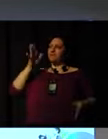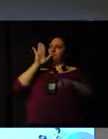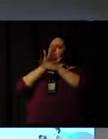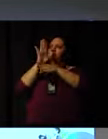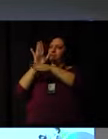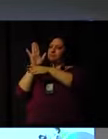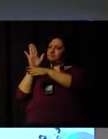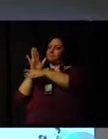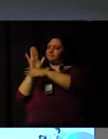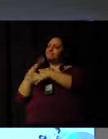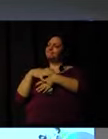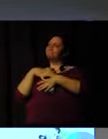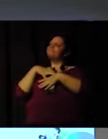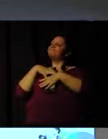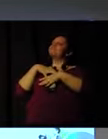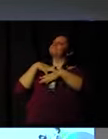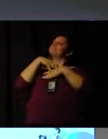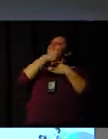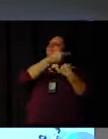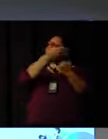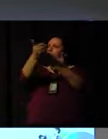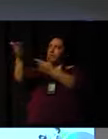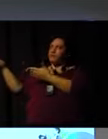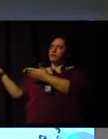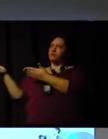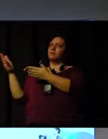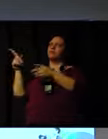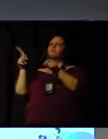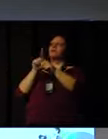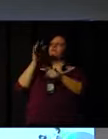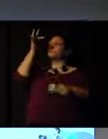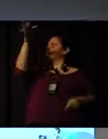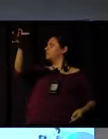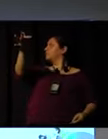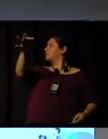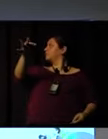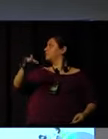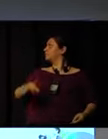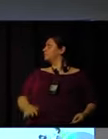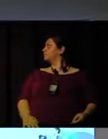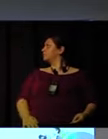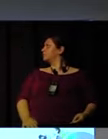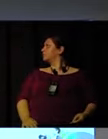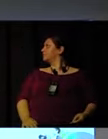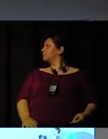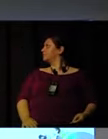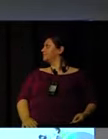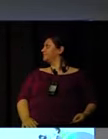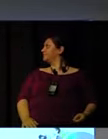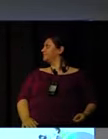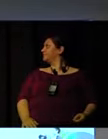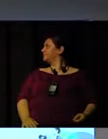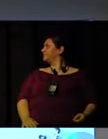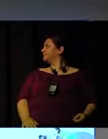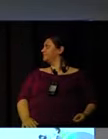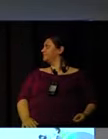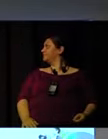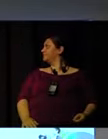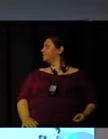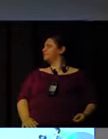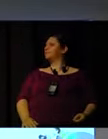answer. And I also thank the speakers for their inspiration for the future work,